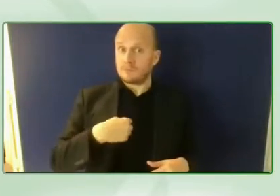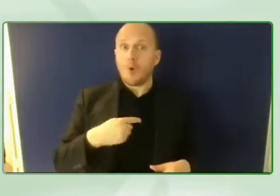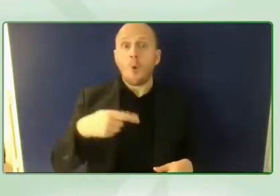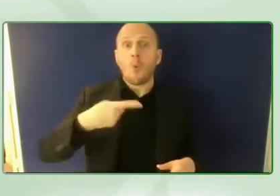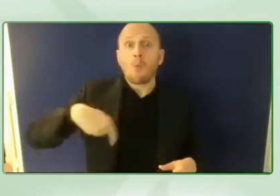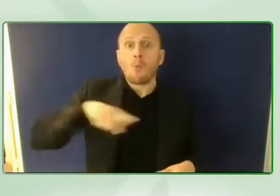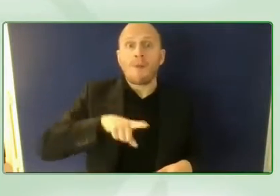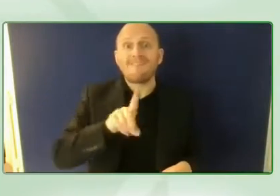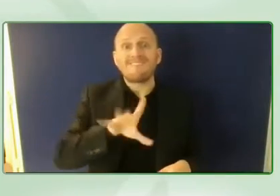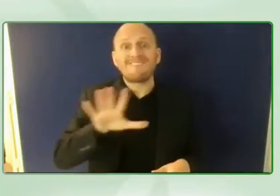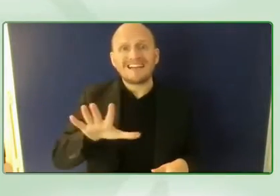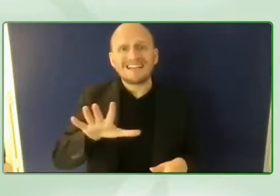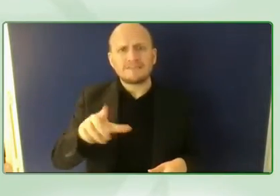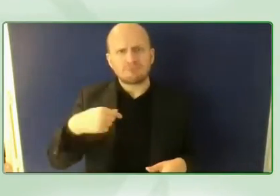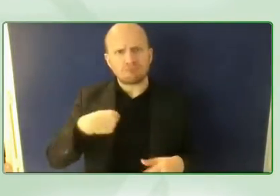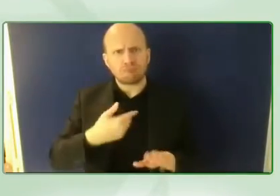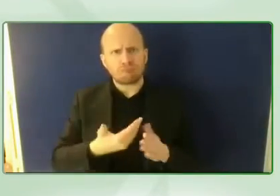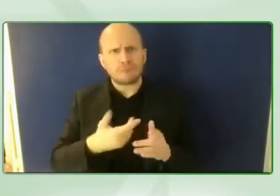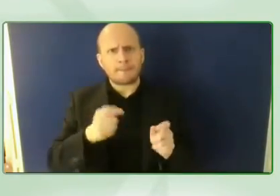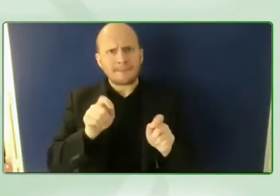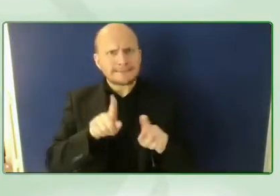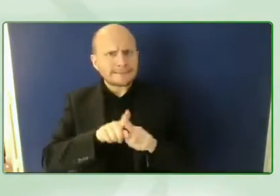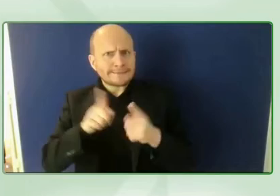campaigns or other advocacy campaigns